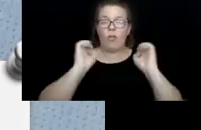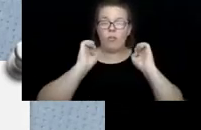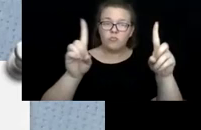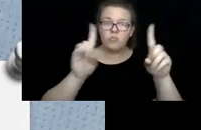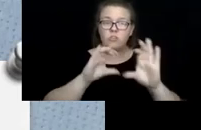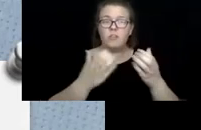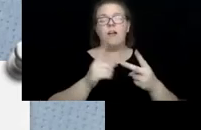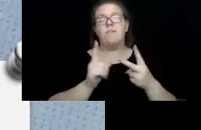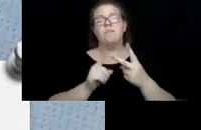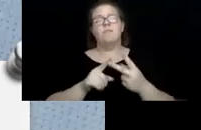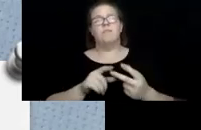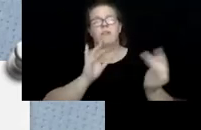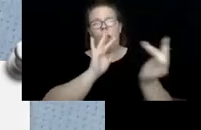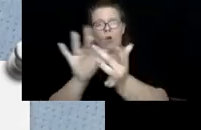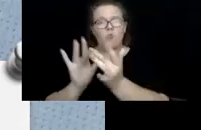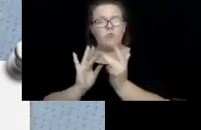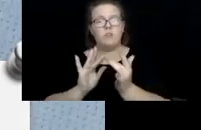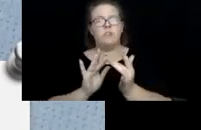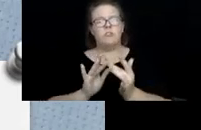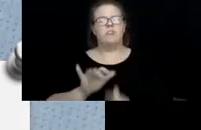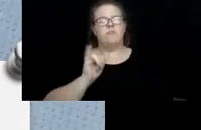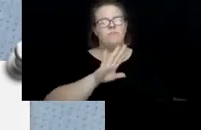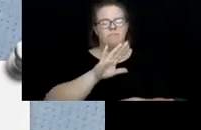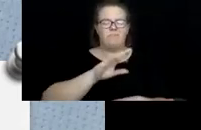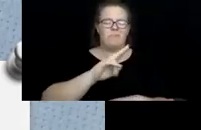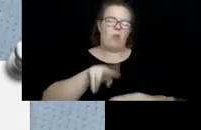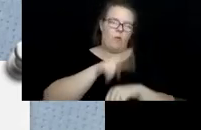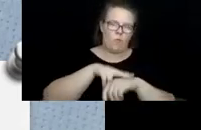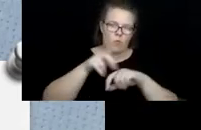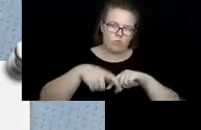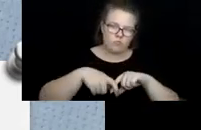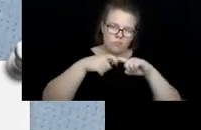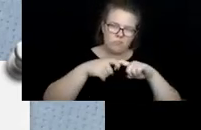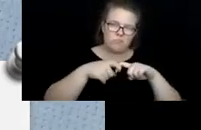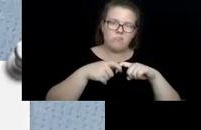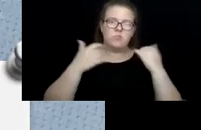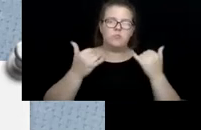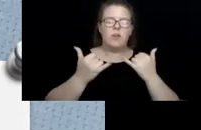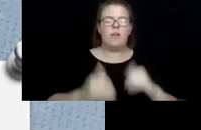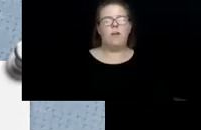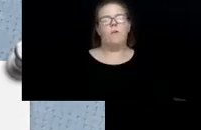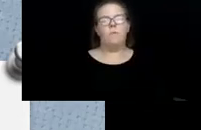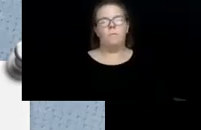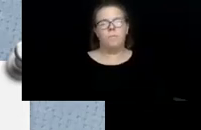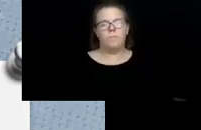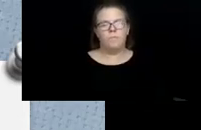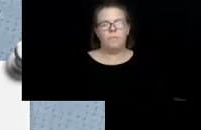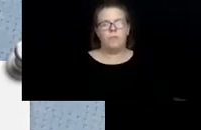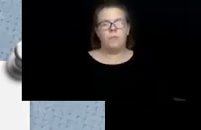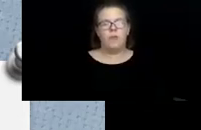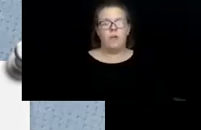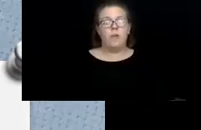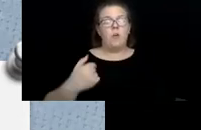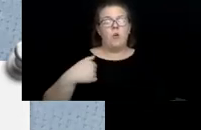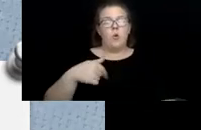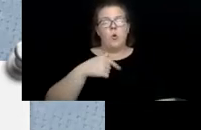the outreach that we do, that is a course on hold right now. It's on pause. Uh, we are looking at, um, at